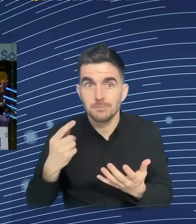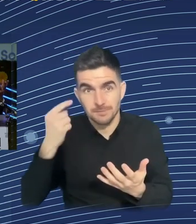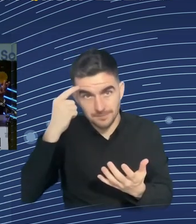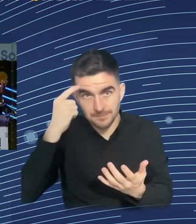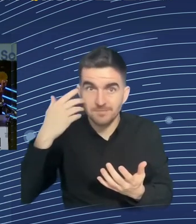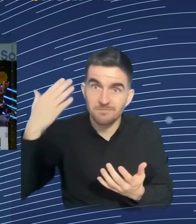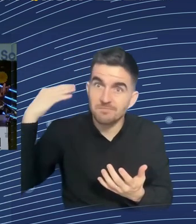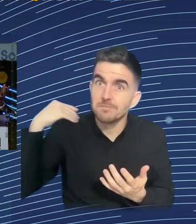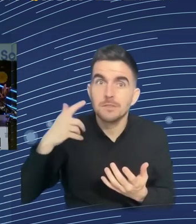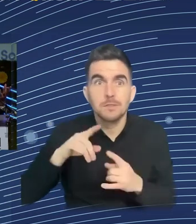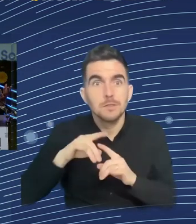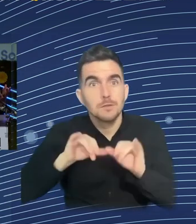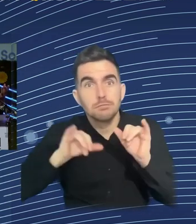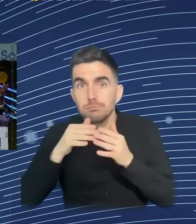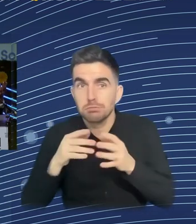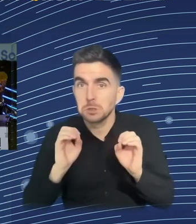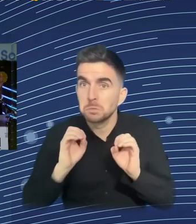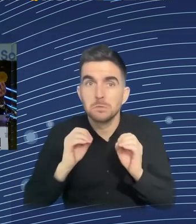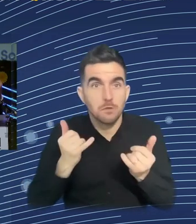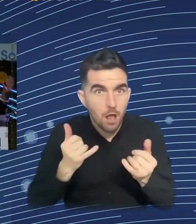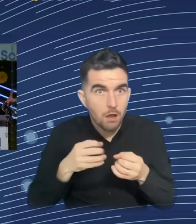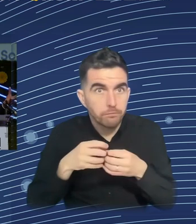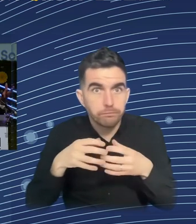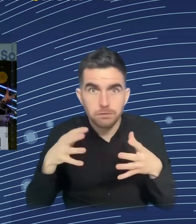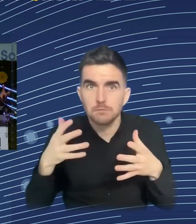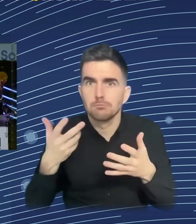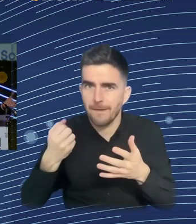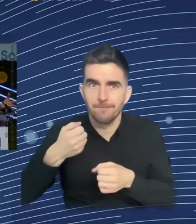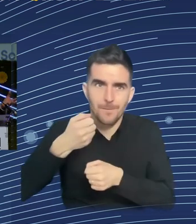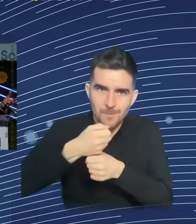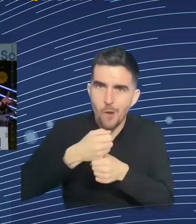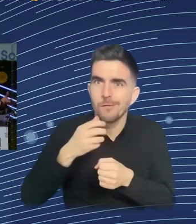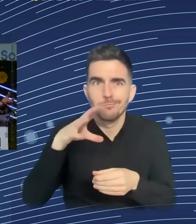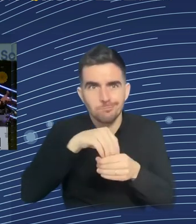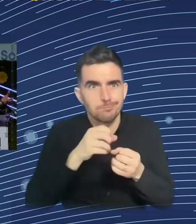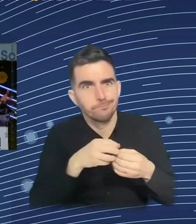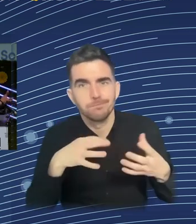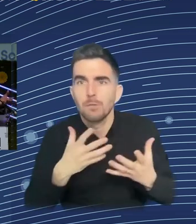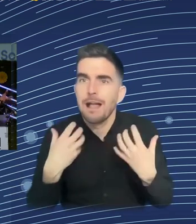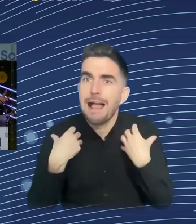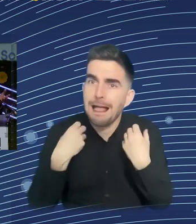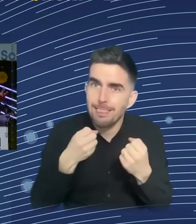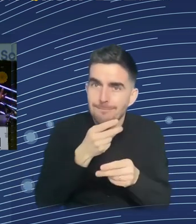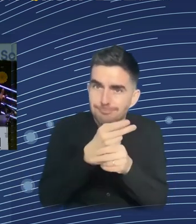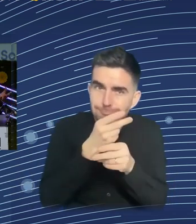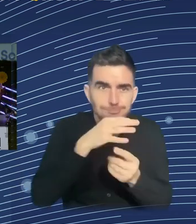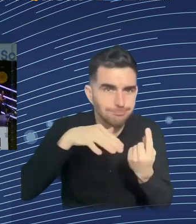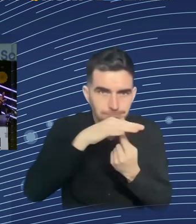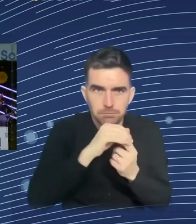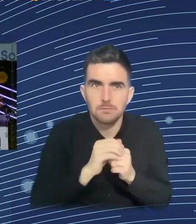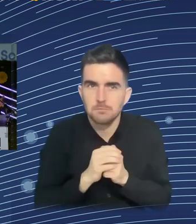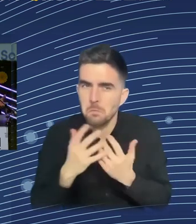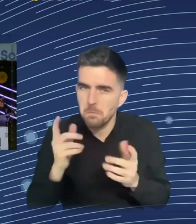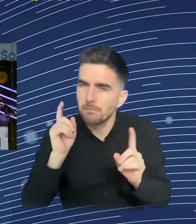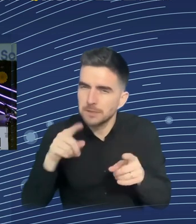mind, that we don't have to know now where the jobs are going to come from 20